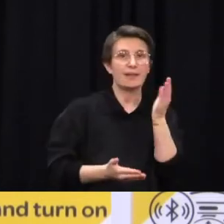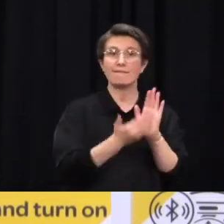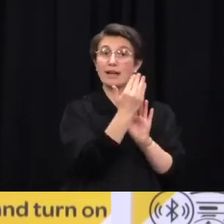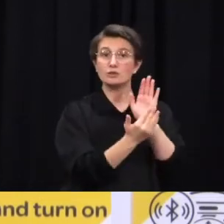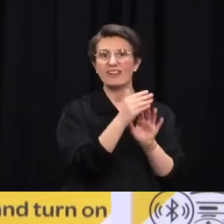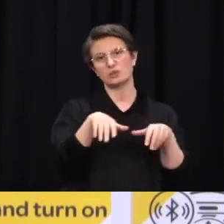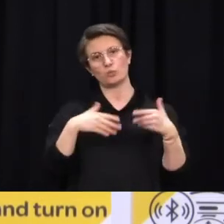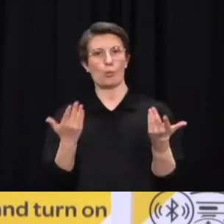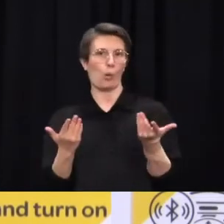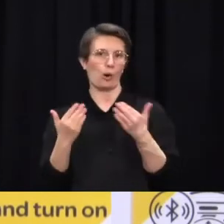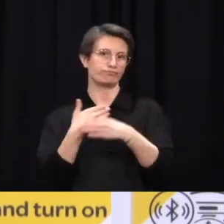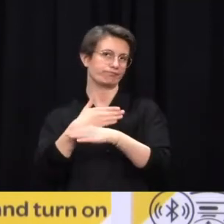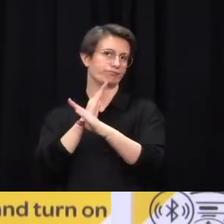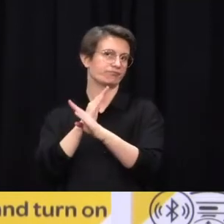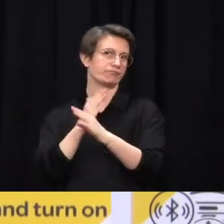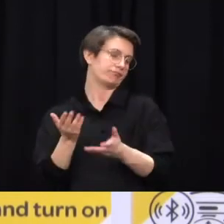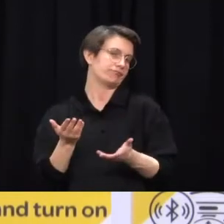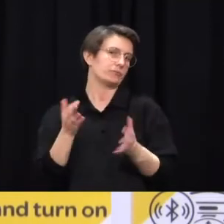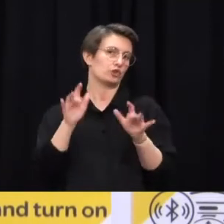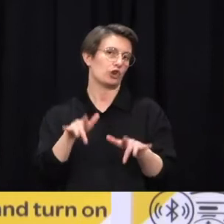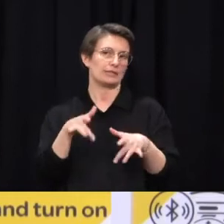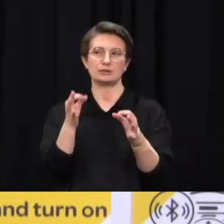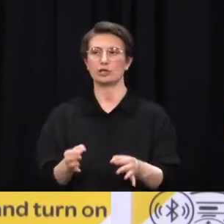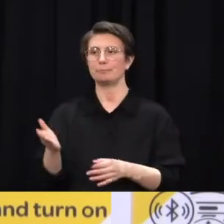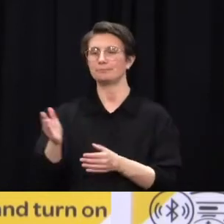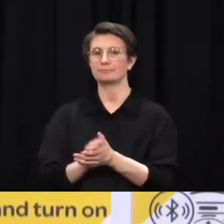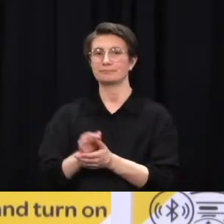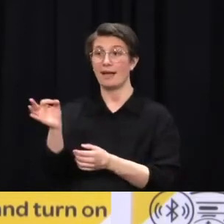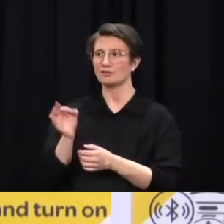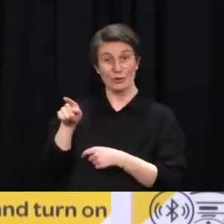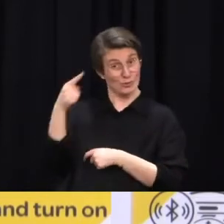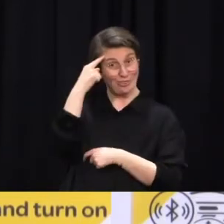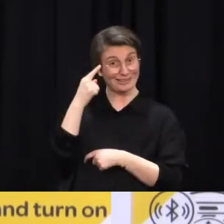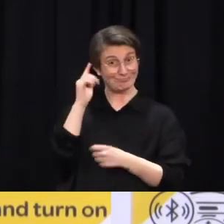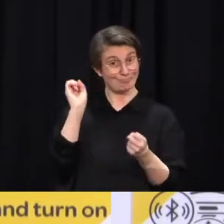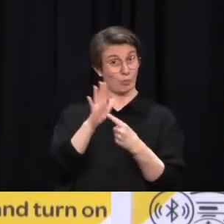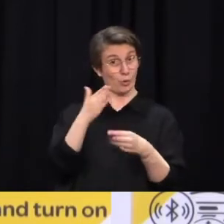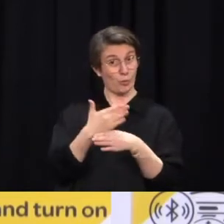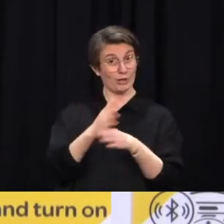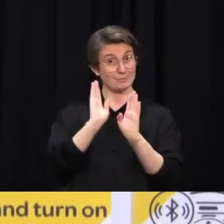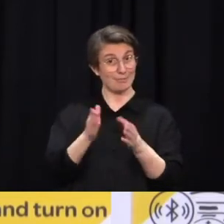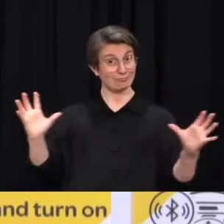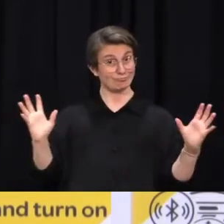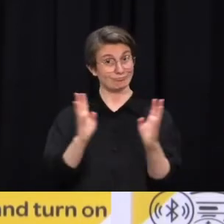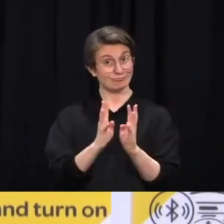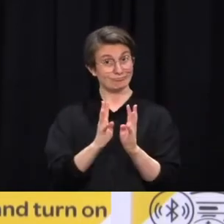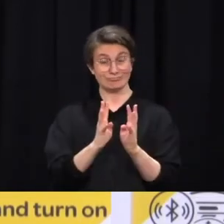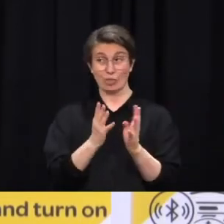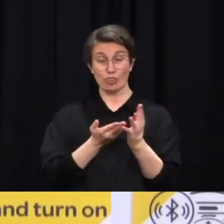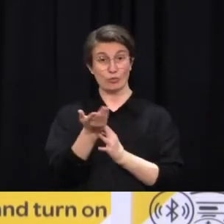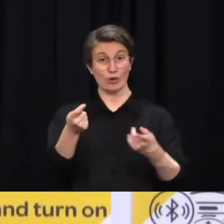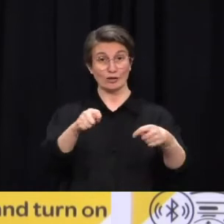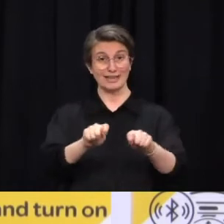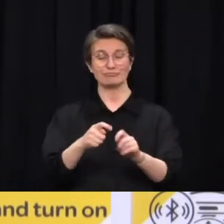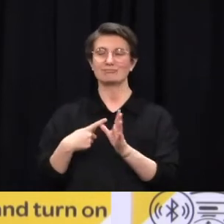finalise that. Do you think it's an essential service? Do you think Parliament sitting is an essential service? Look, Parliament is vitally important. There's no question about